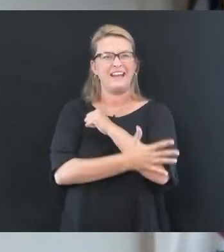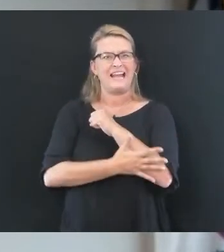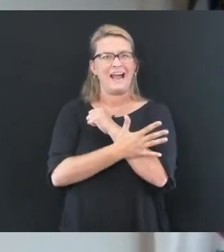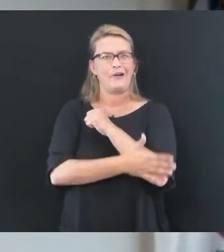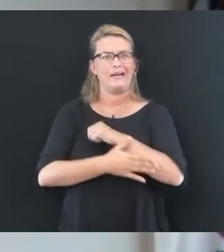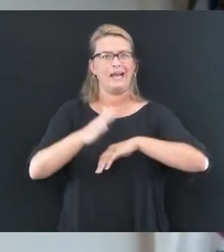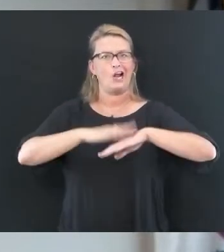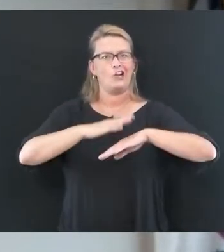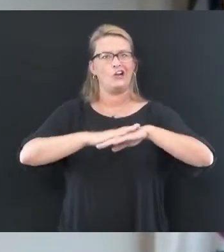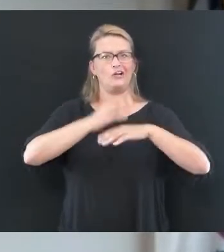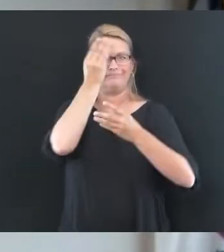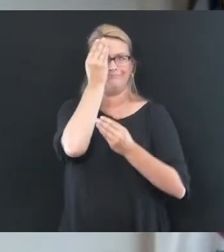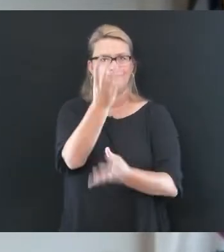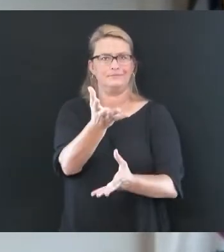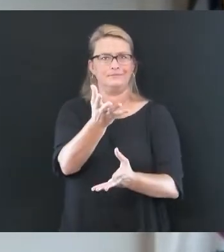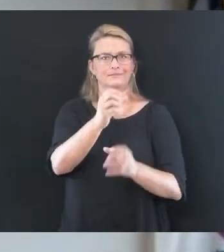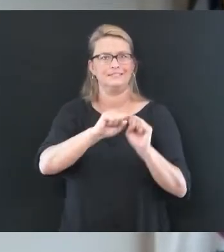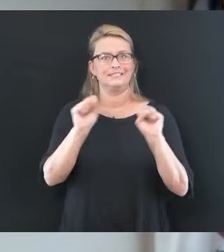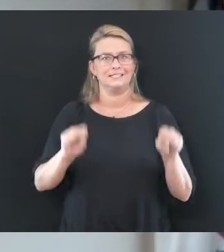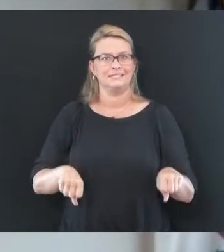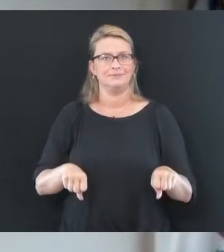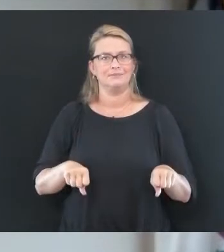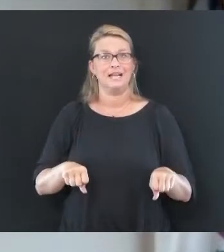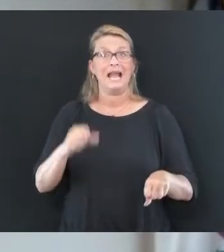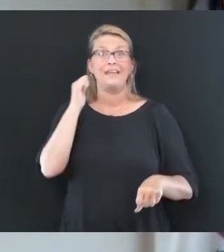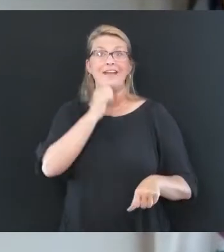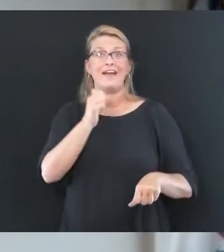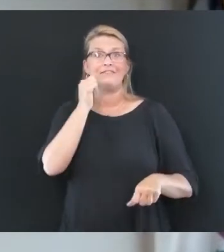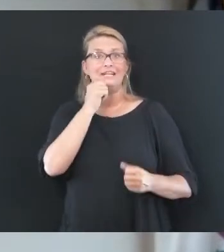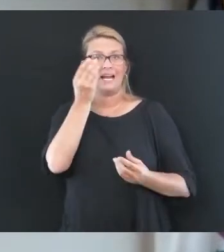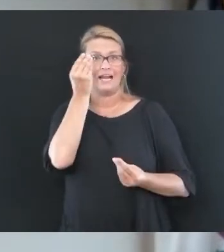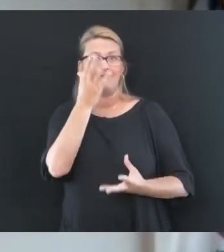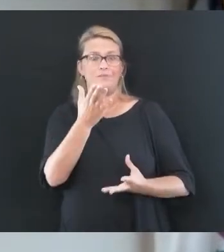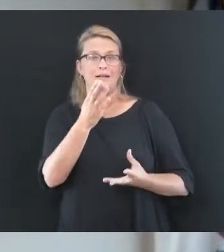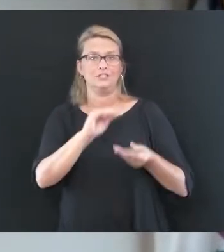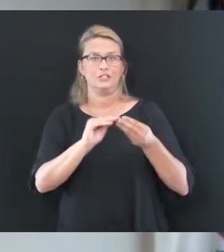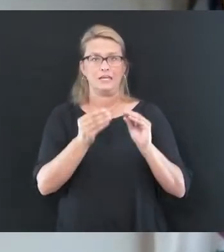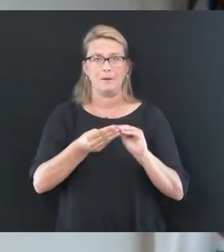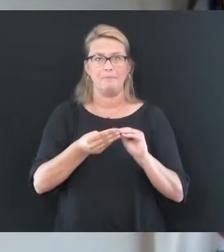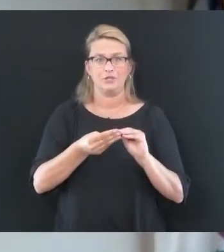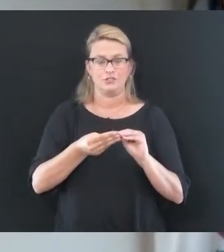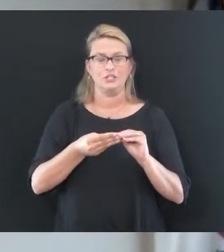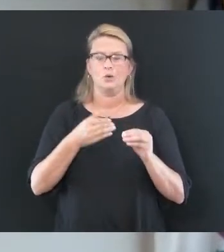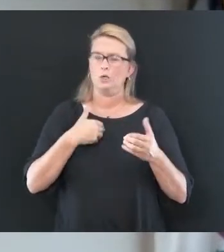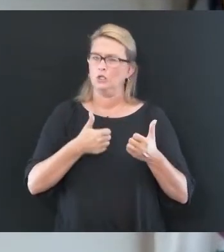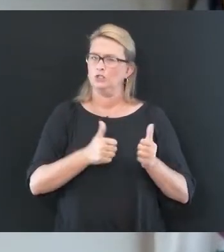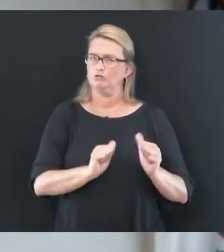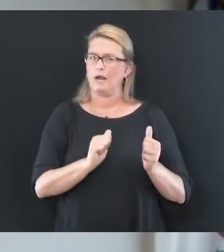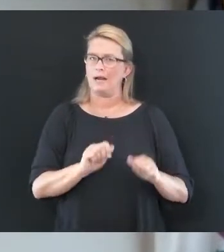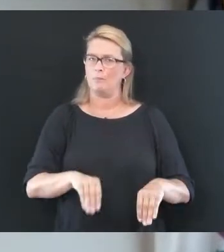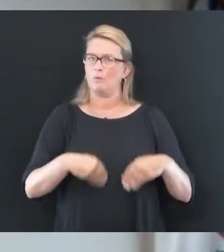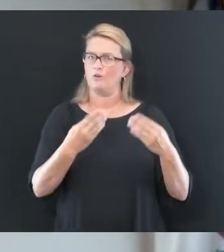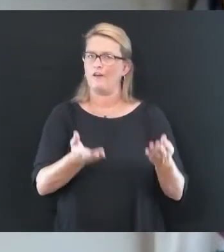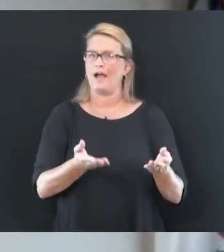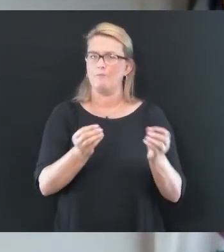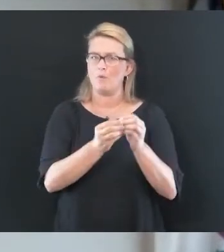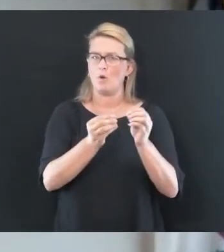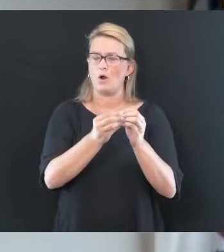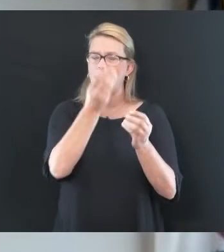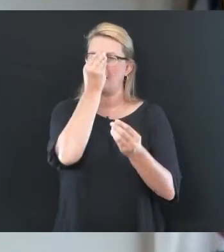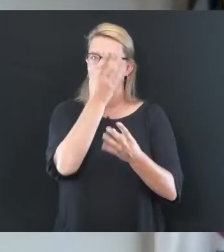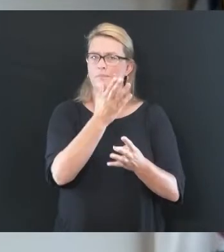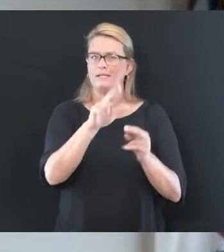specifically the data that goes into those calculations. We'll try to provide a little bit more information with regard to that data and